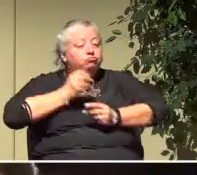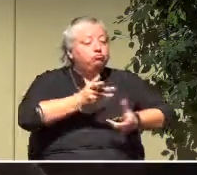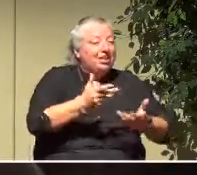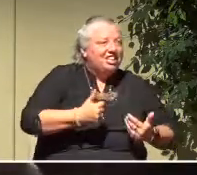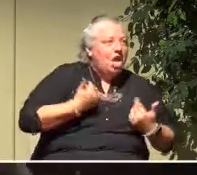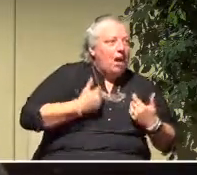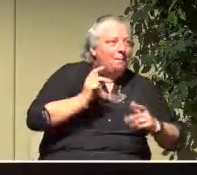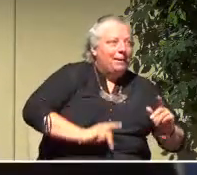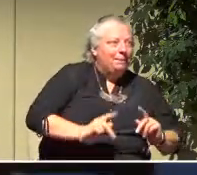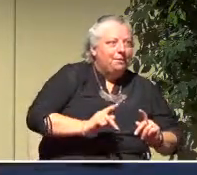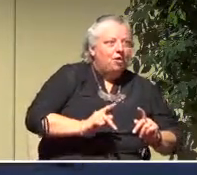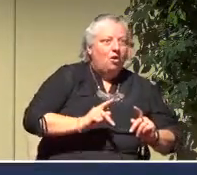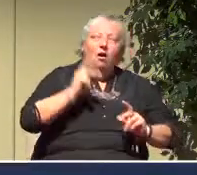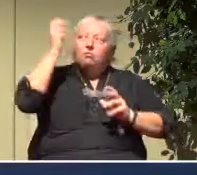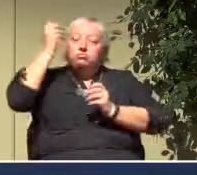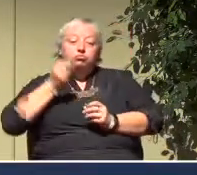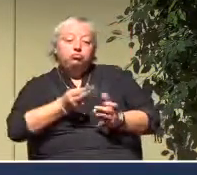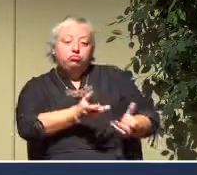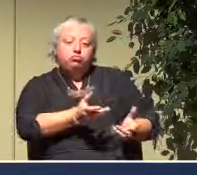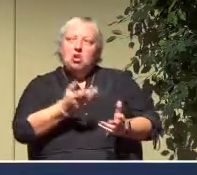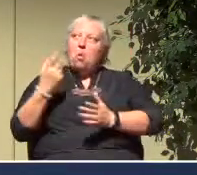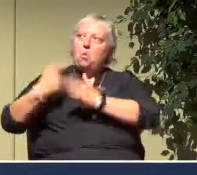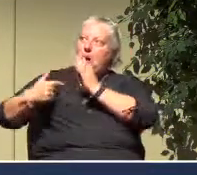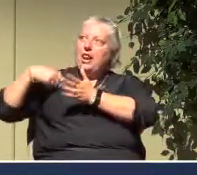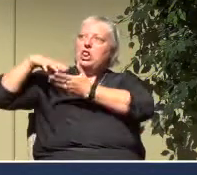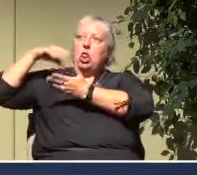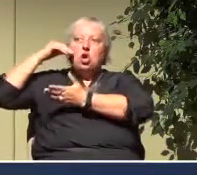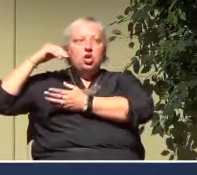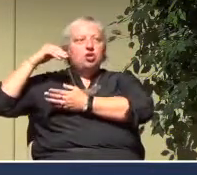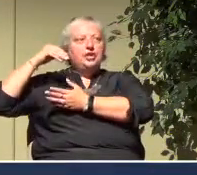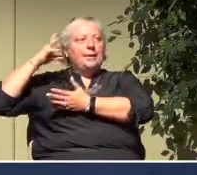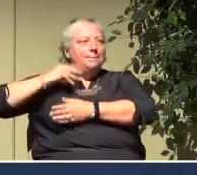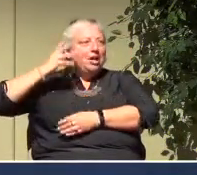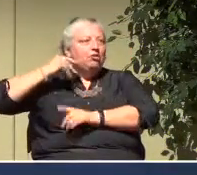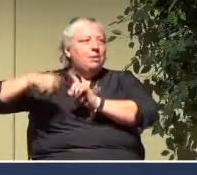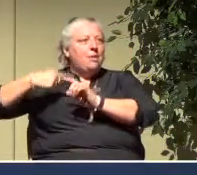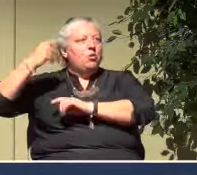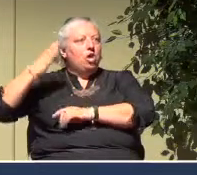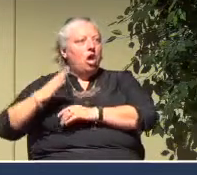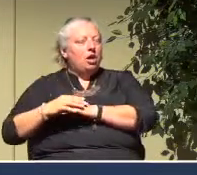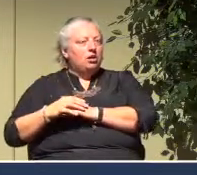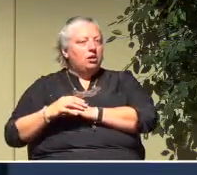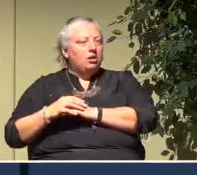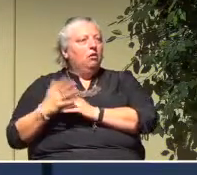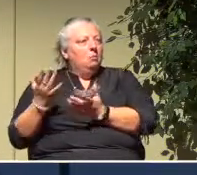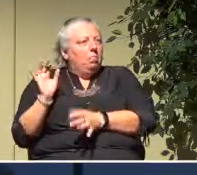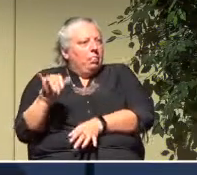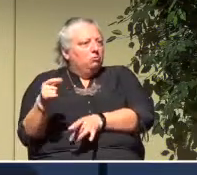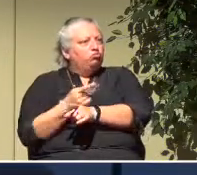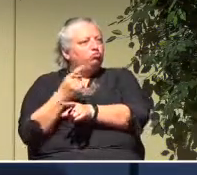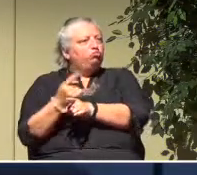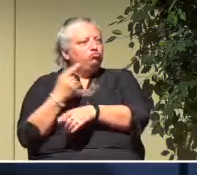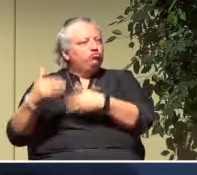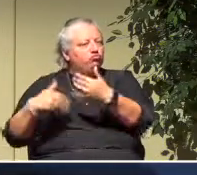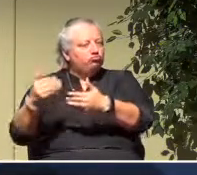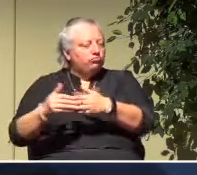generation what they have learned about God, experienced about God, what they know about God. And that is as it should be.